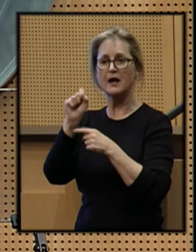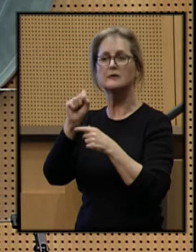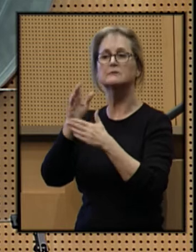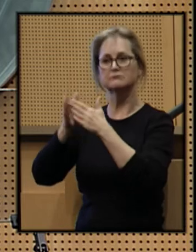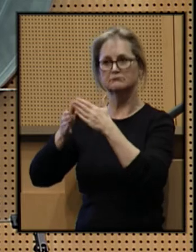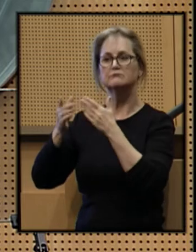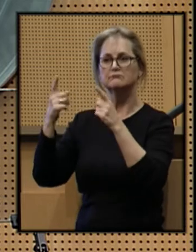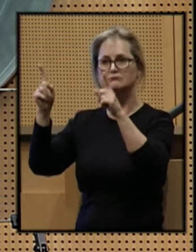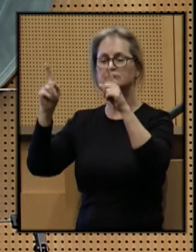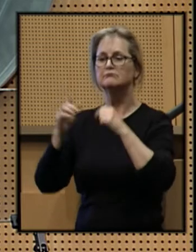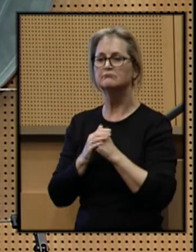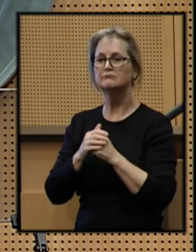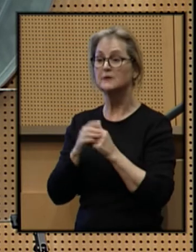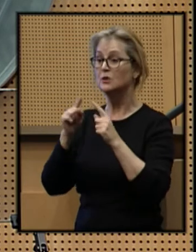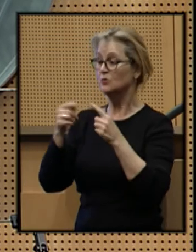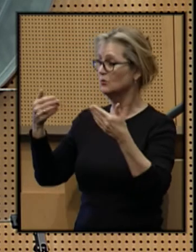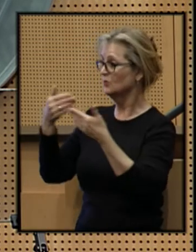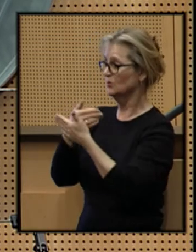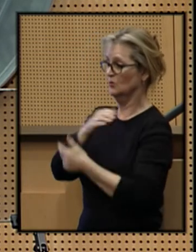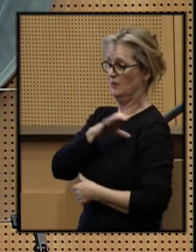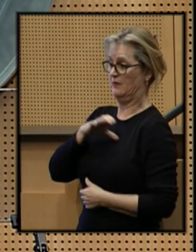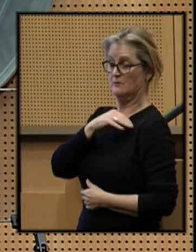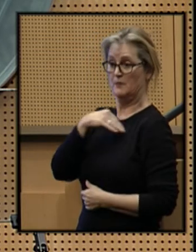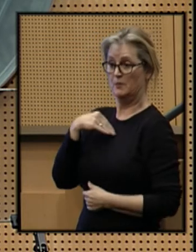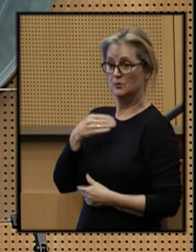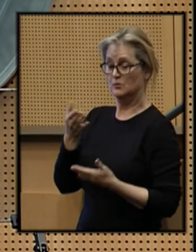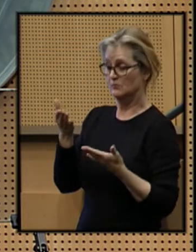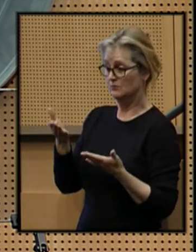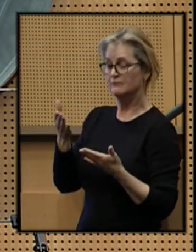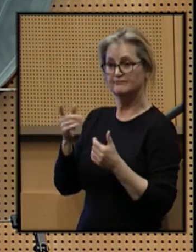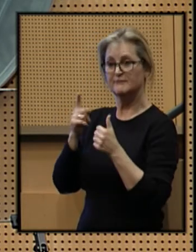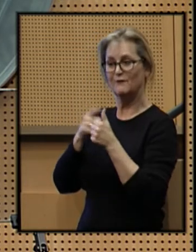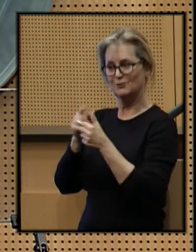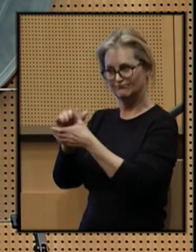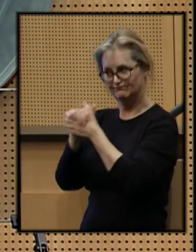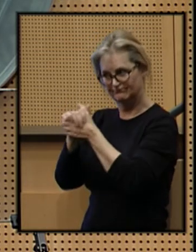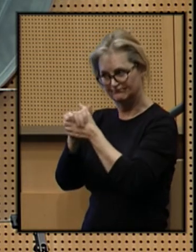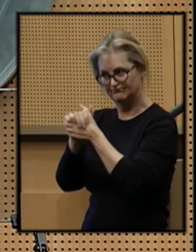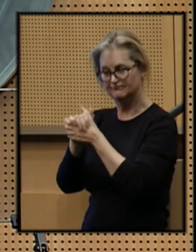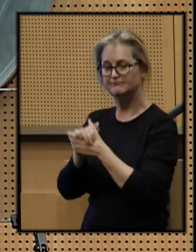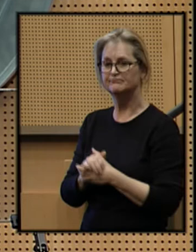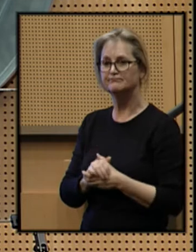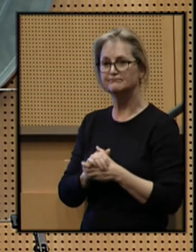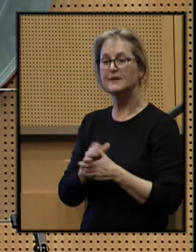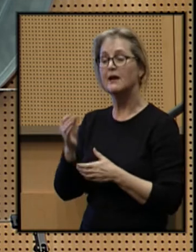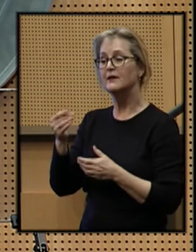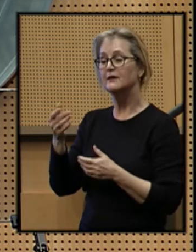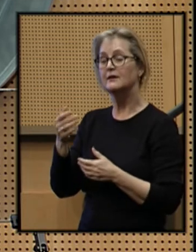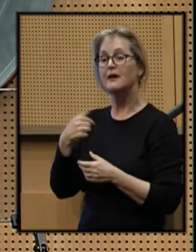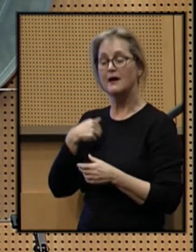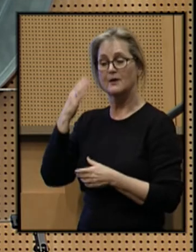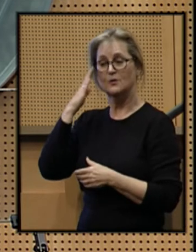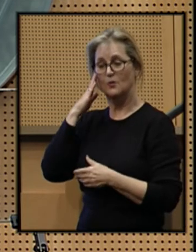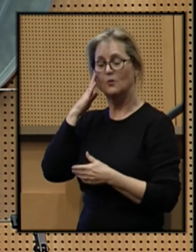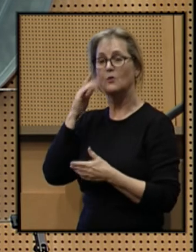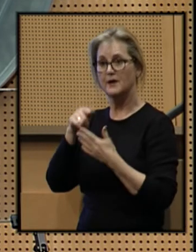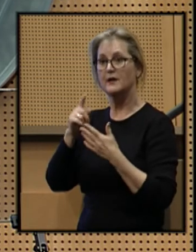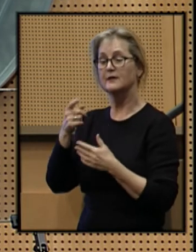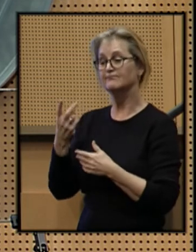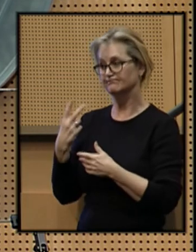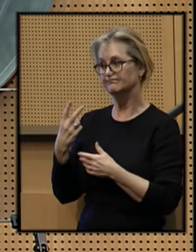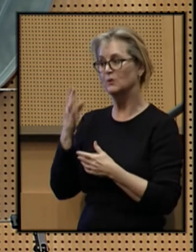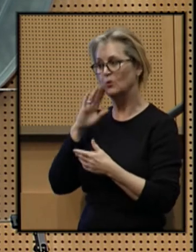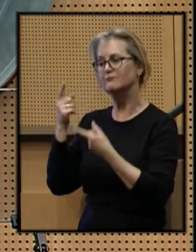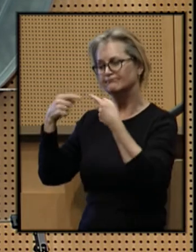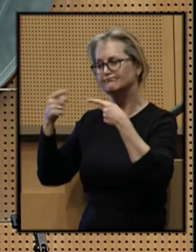done. To the new council members, first congratulations. And while I know that we too will